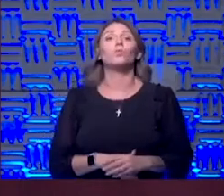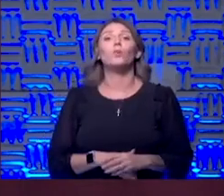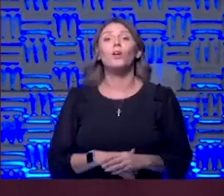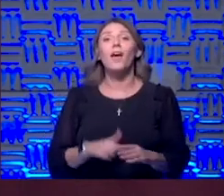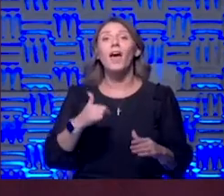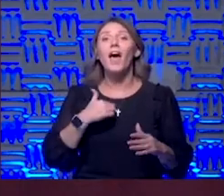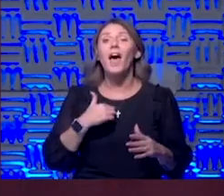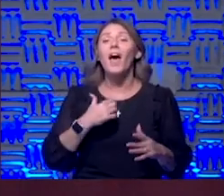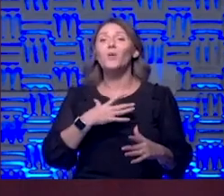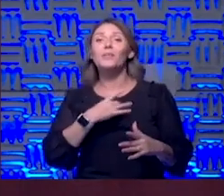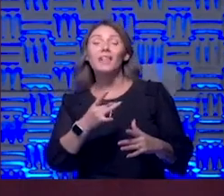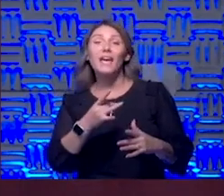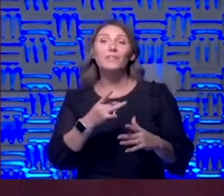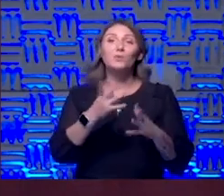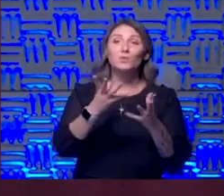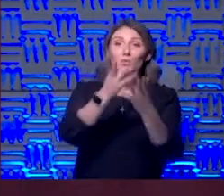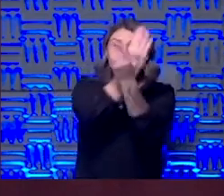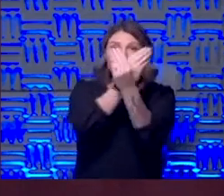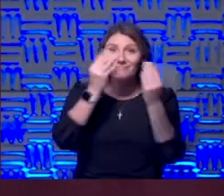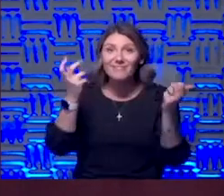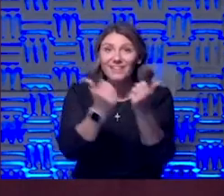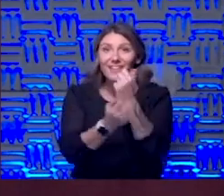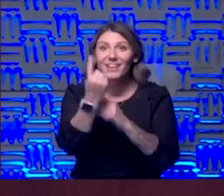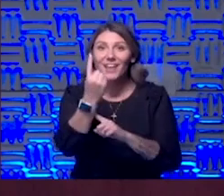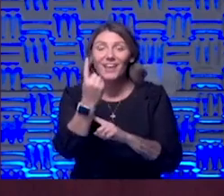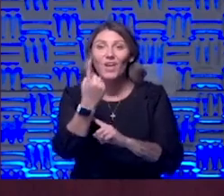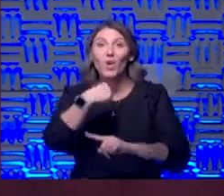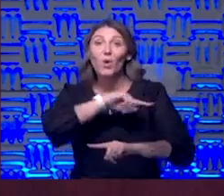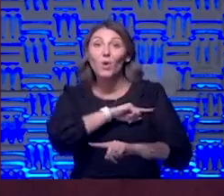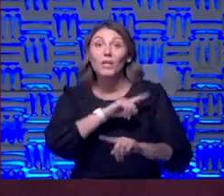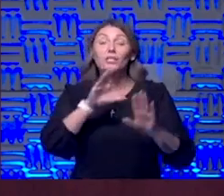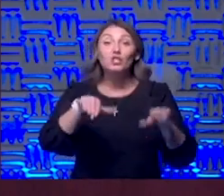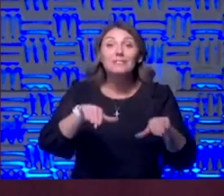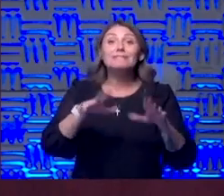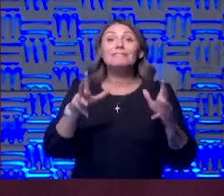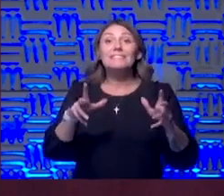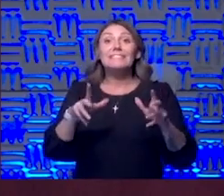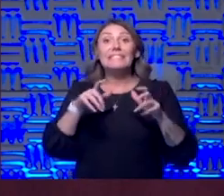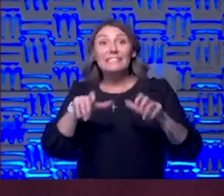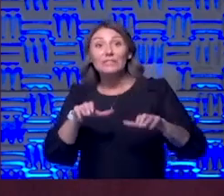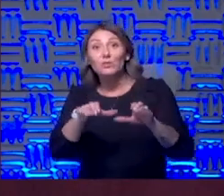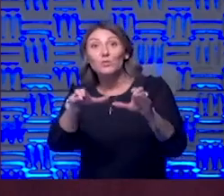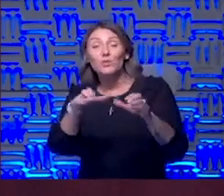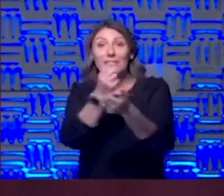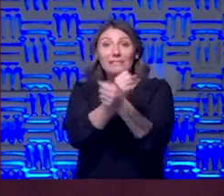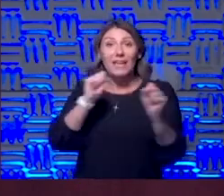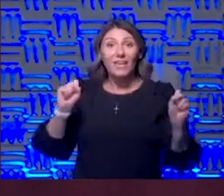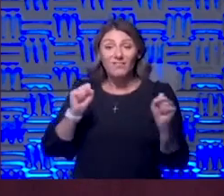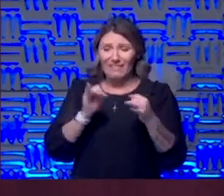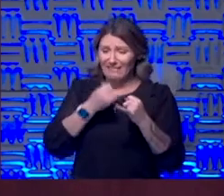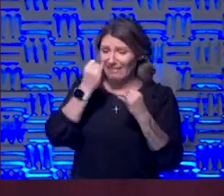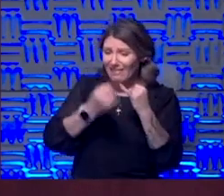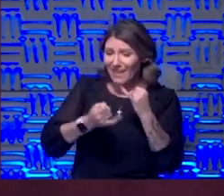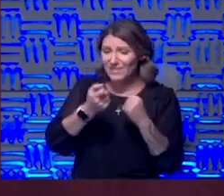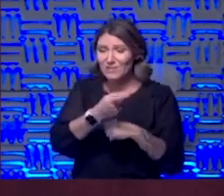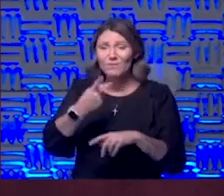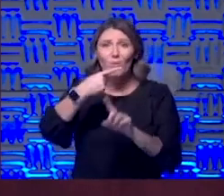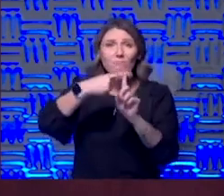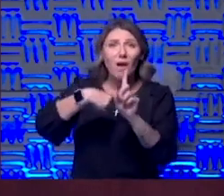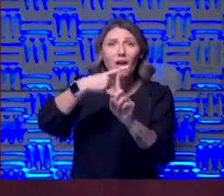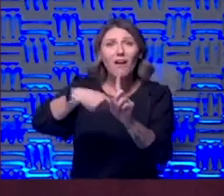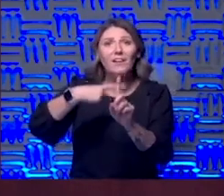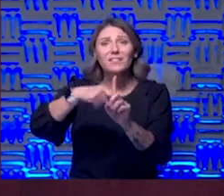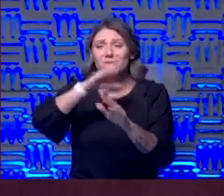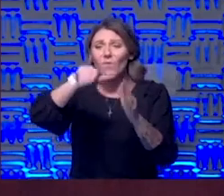i would like to appeal to everyone let's ride it out safely you know let's have the last few months